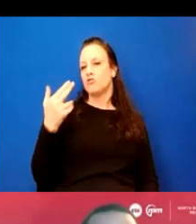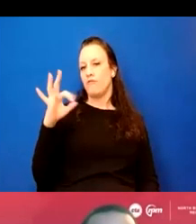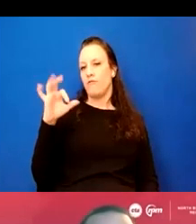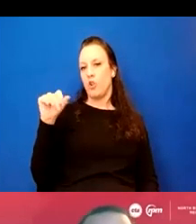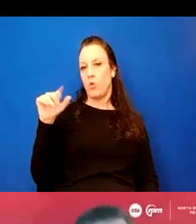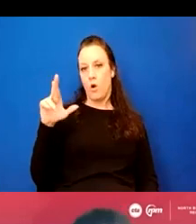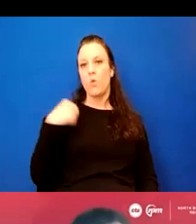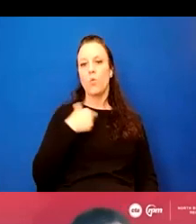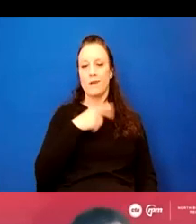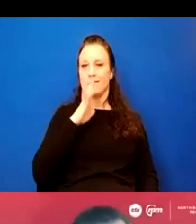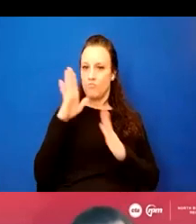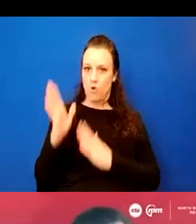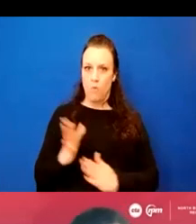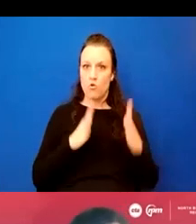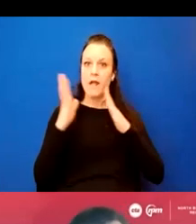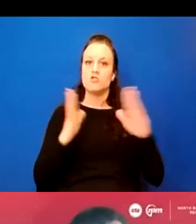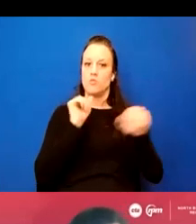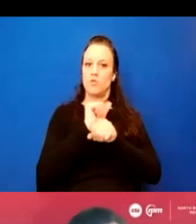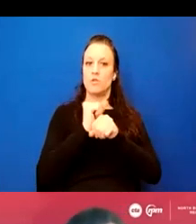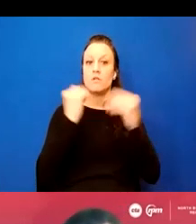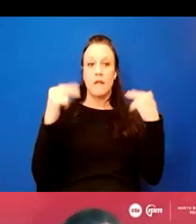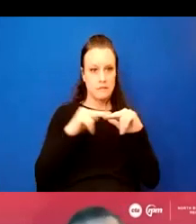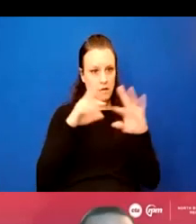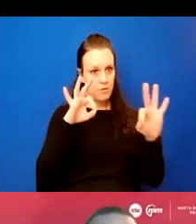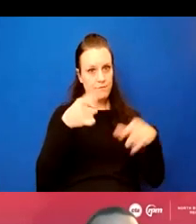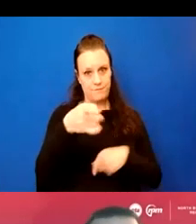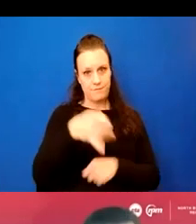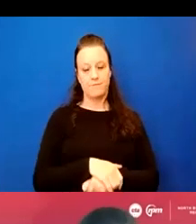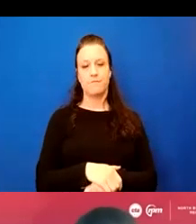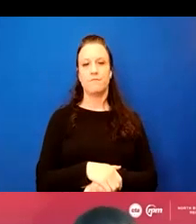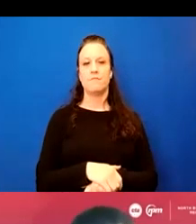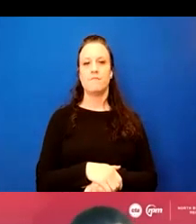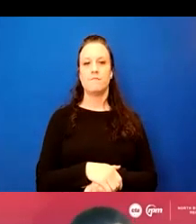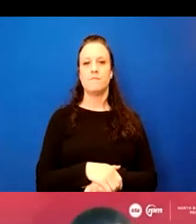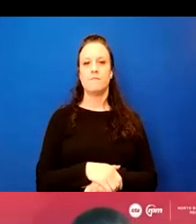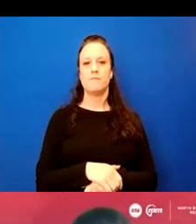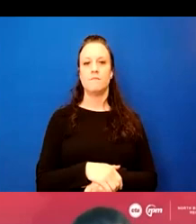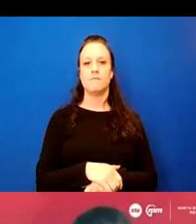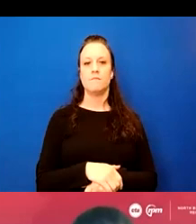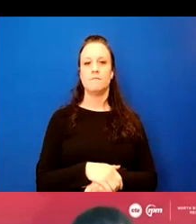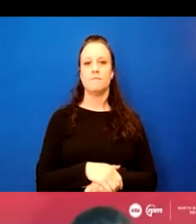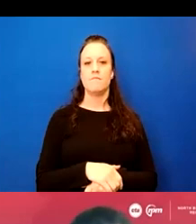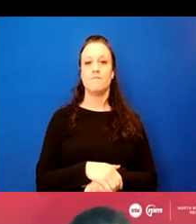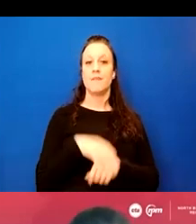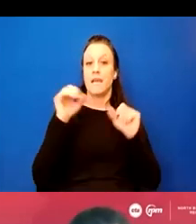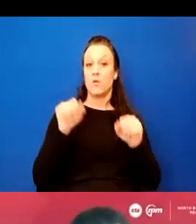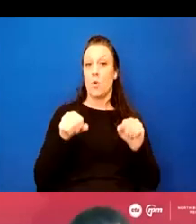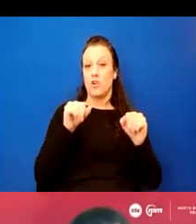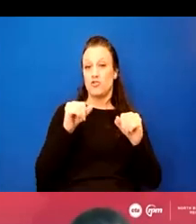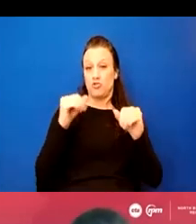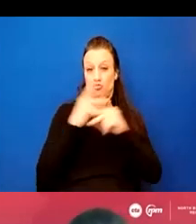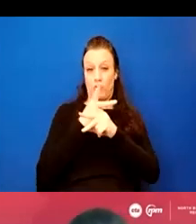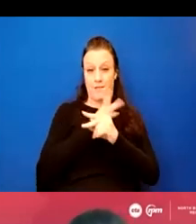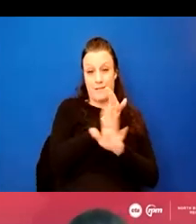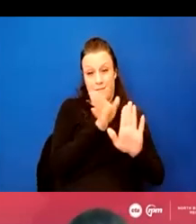get into the preparation work. next slide. There you go. Um, as Mikhail said, in order to straighten out that existing